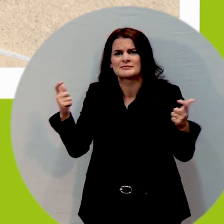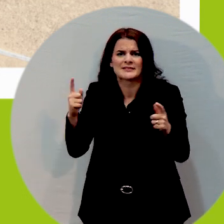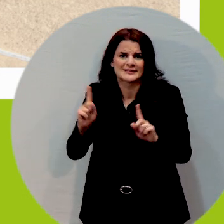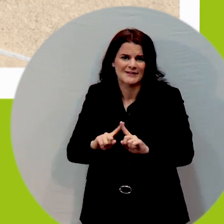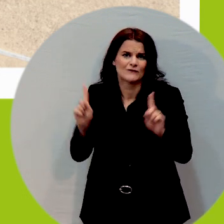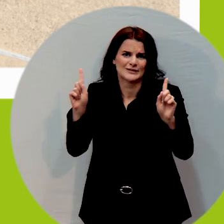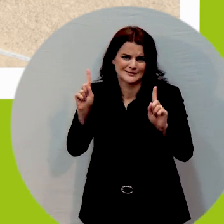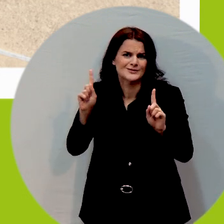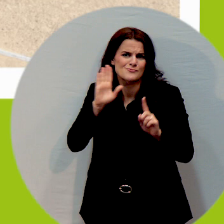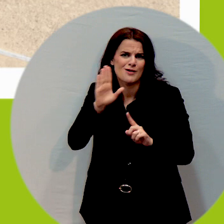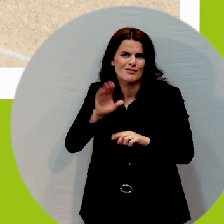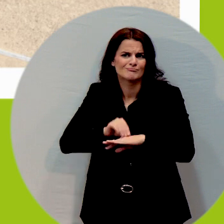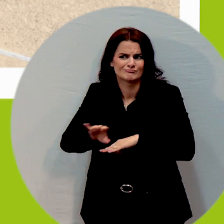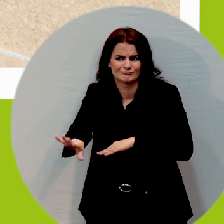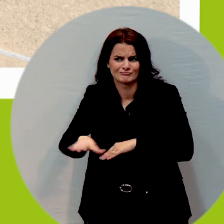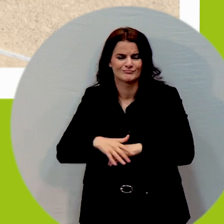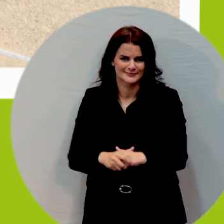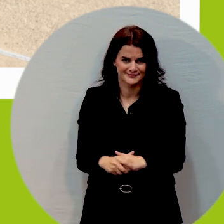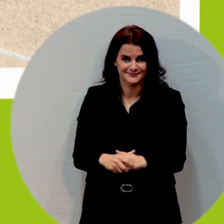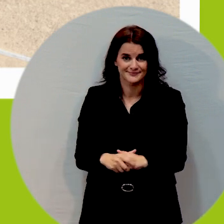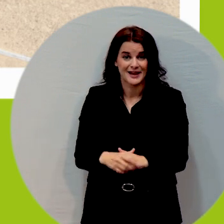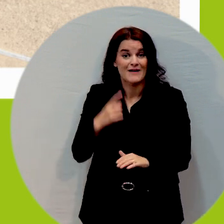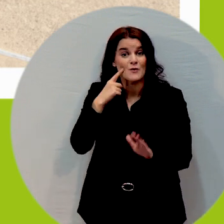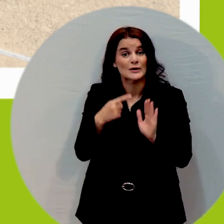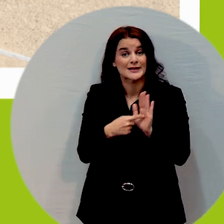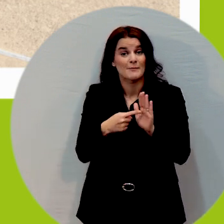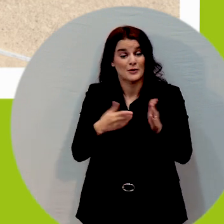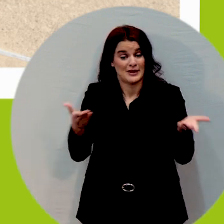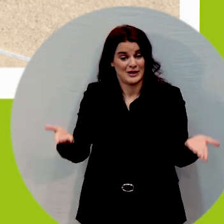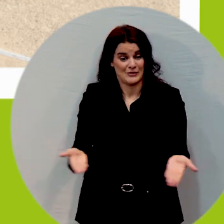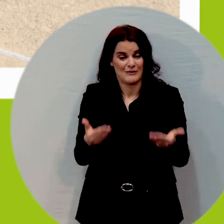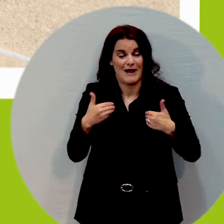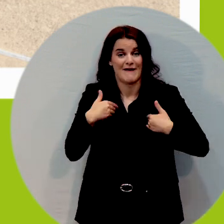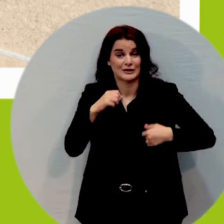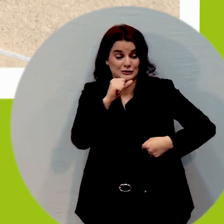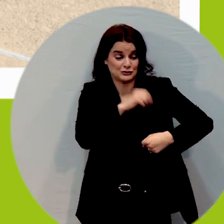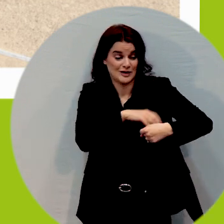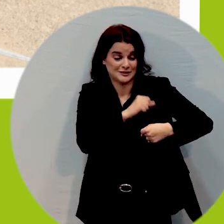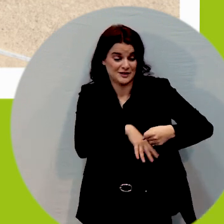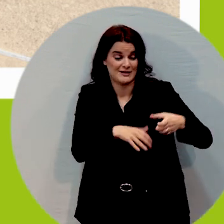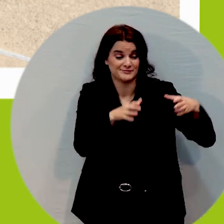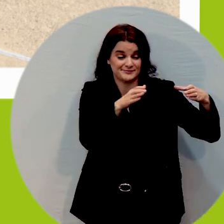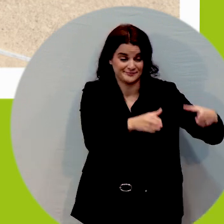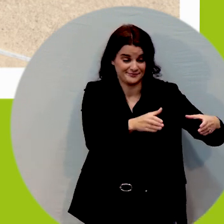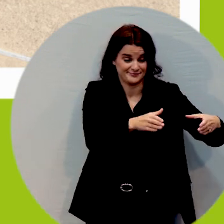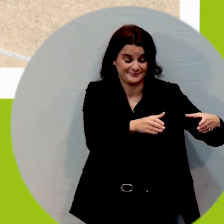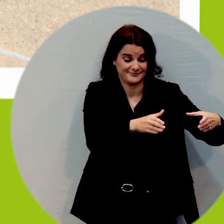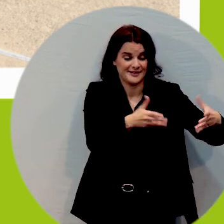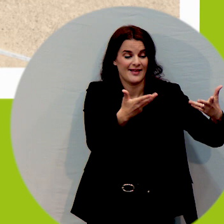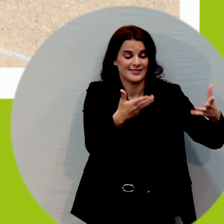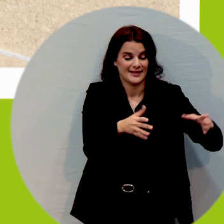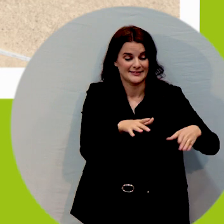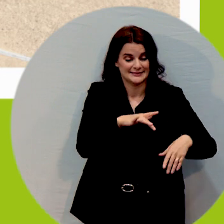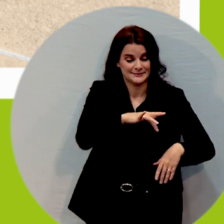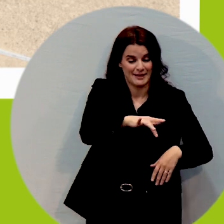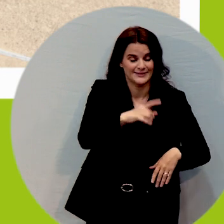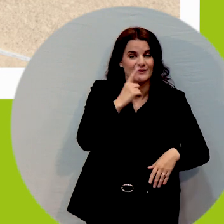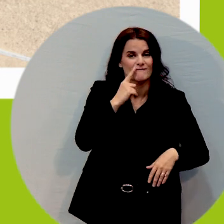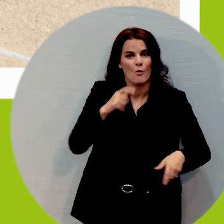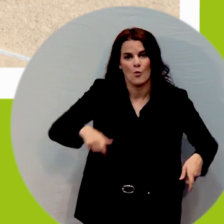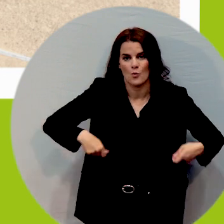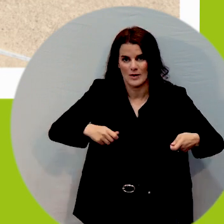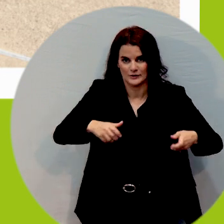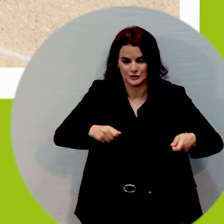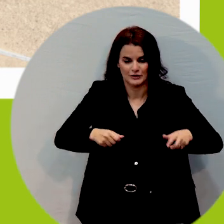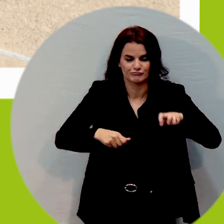for an example here we have a trash can there the wheelchair space then